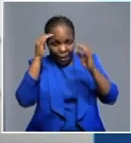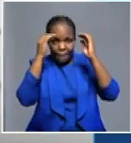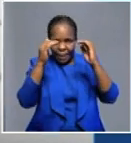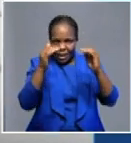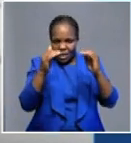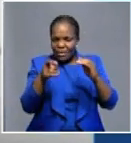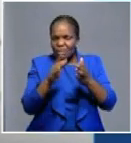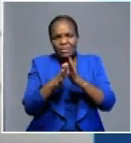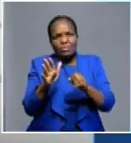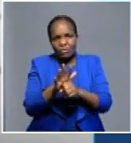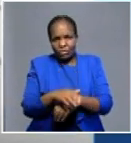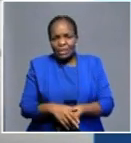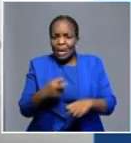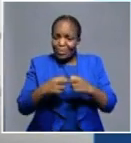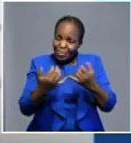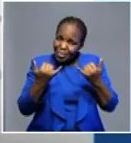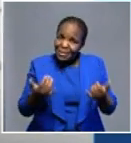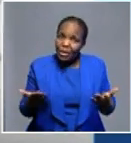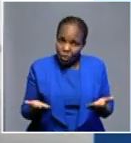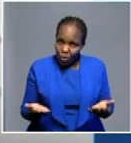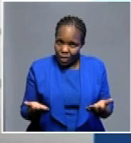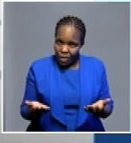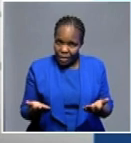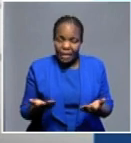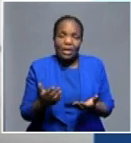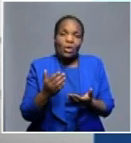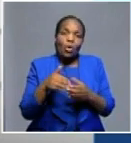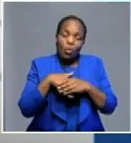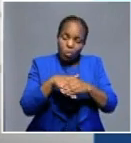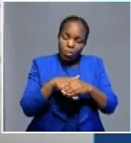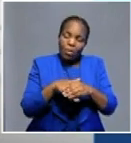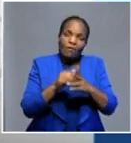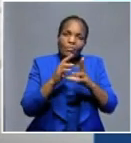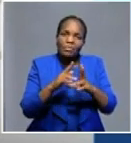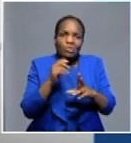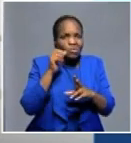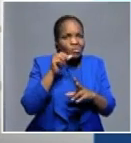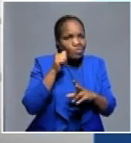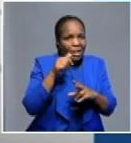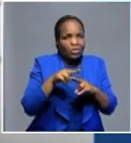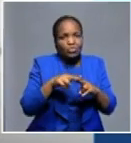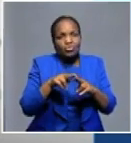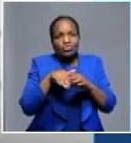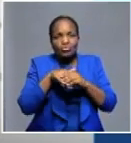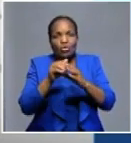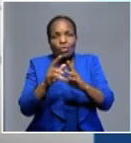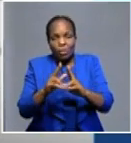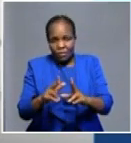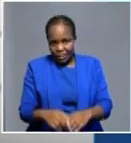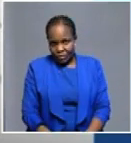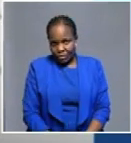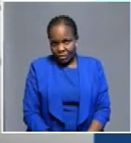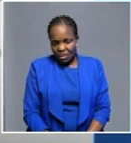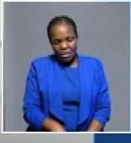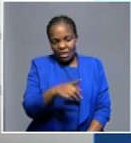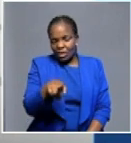sufficient, because the current problem is the illegal transportation or which are now conveying passengers for reward, illegally.